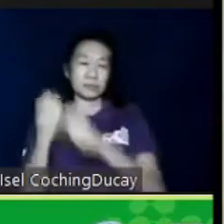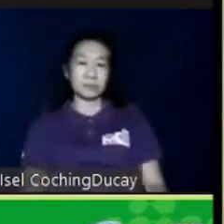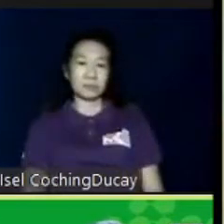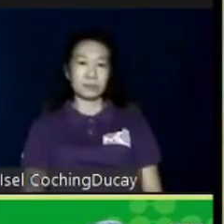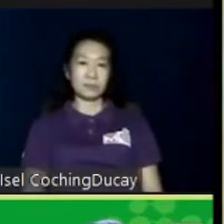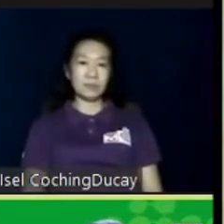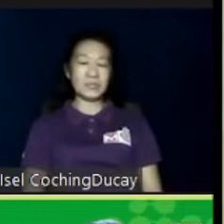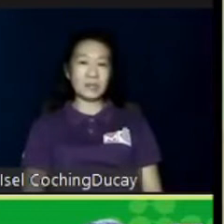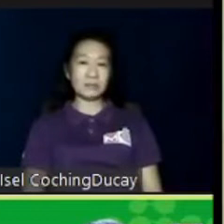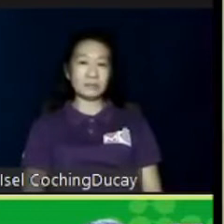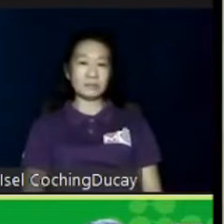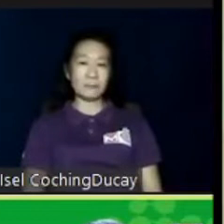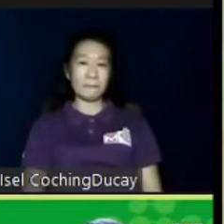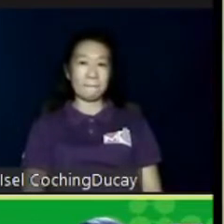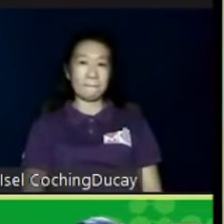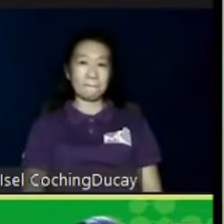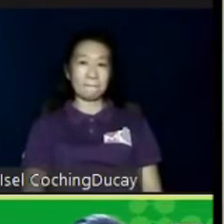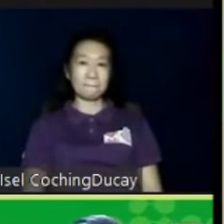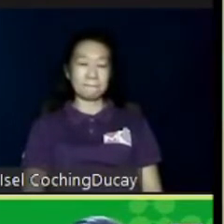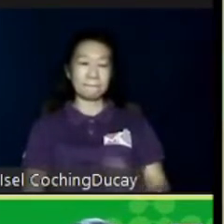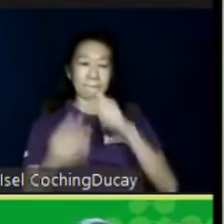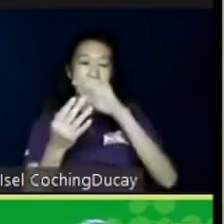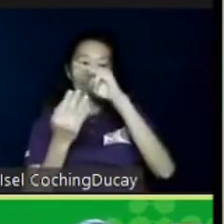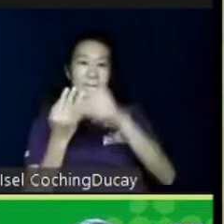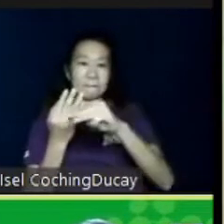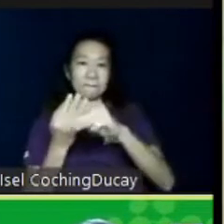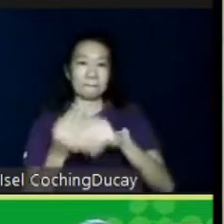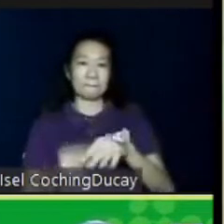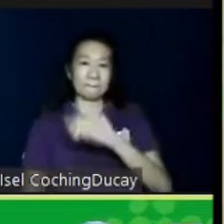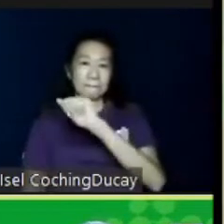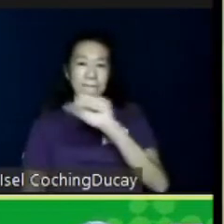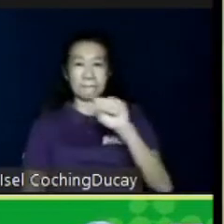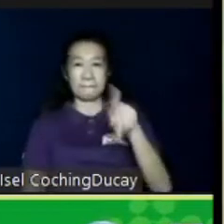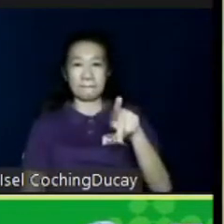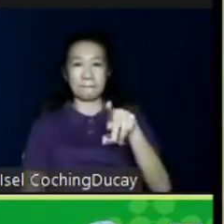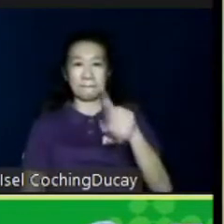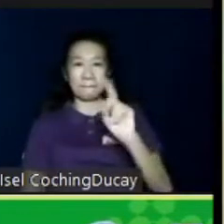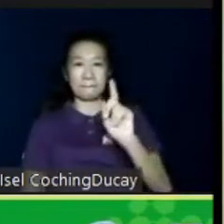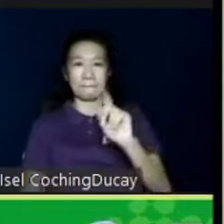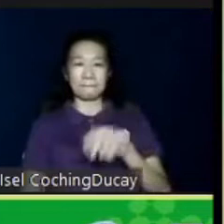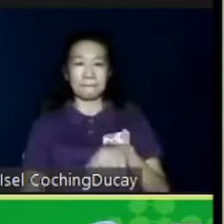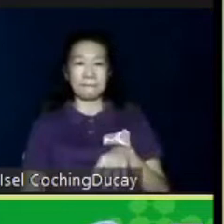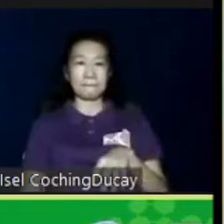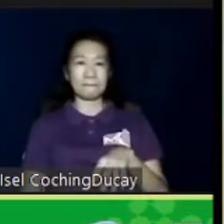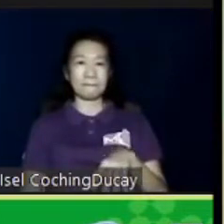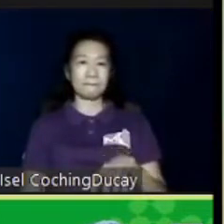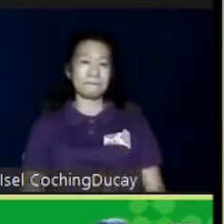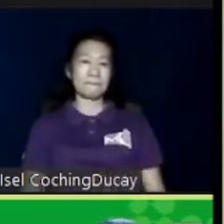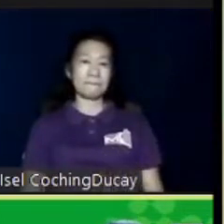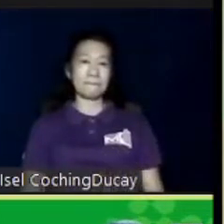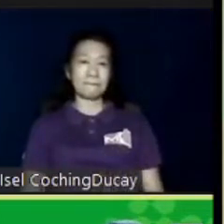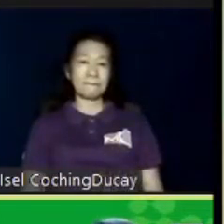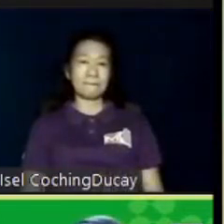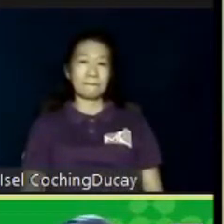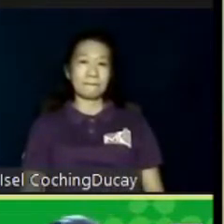program, the ASP Autism Works Initiative. Some of them are in